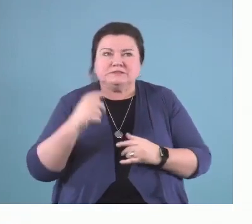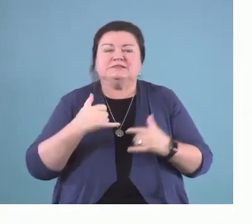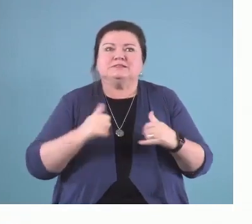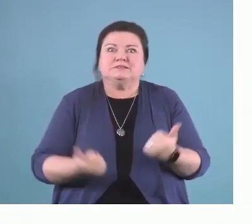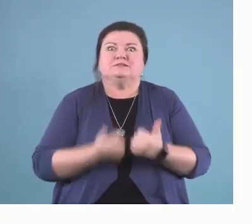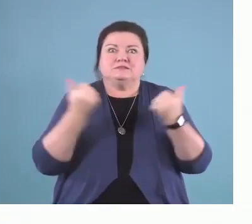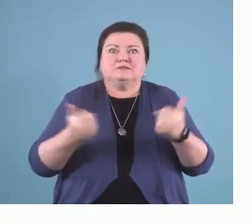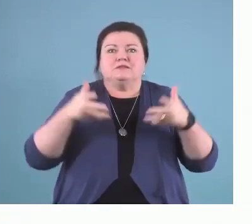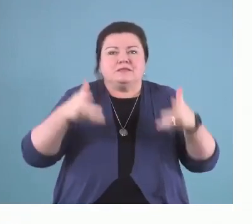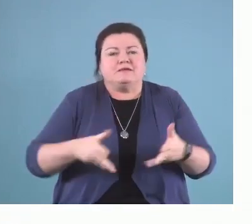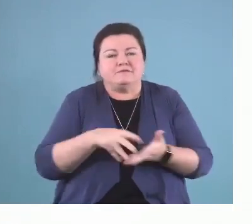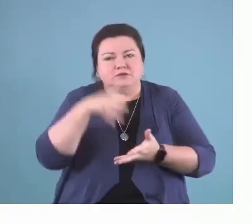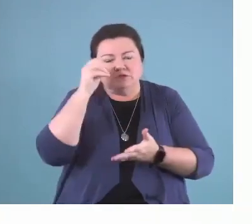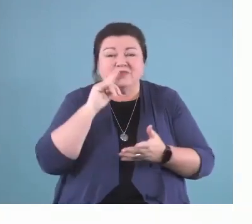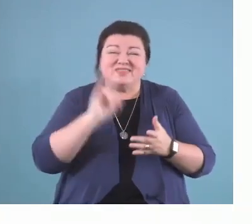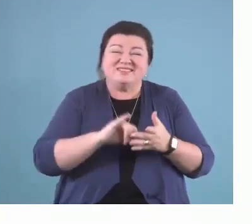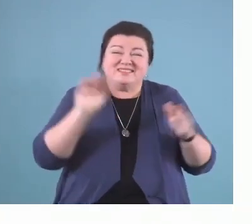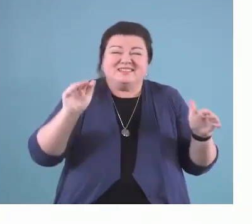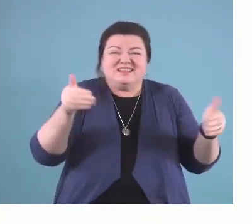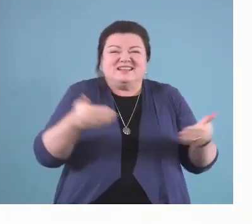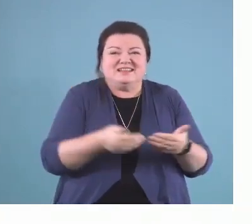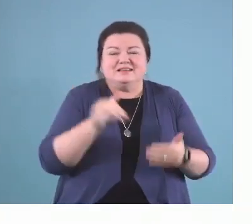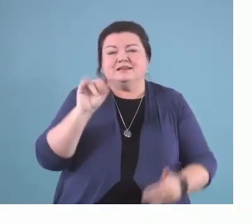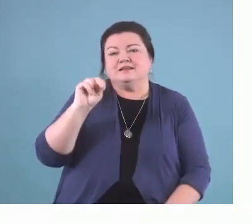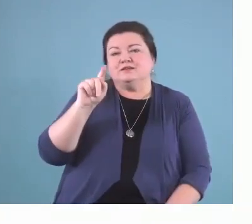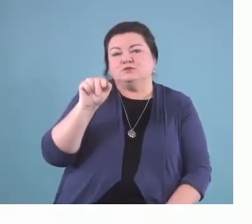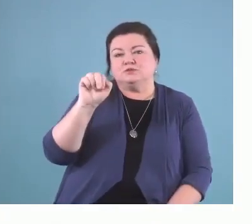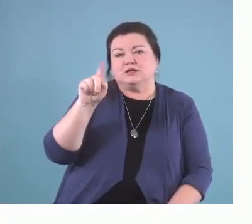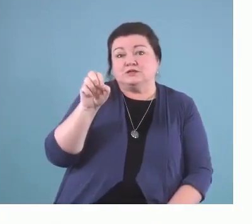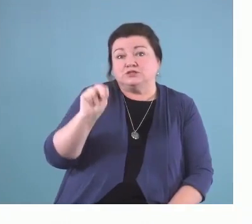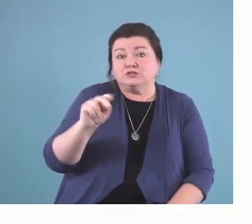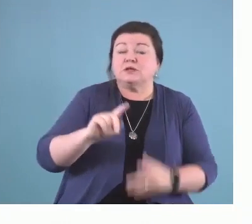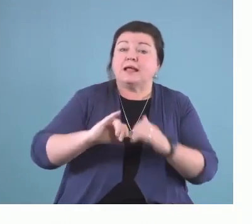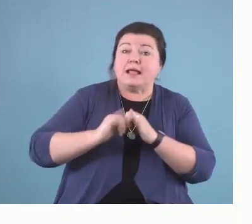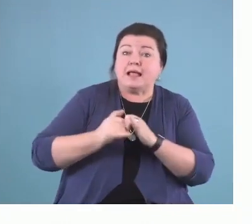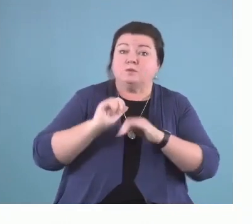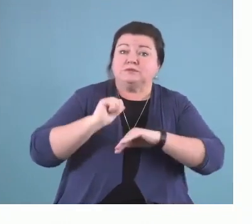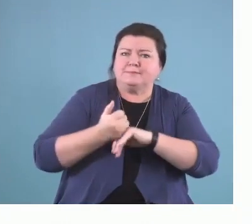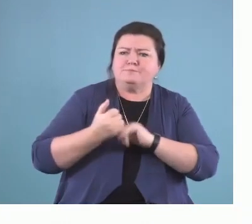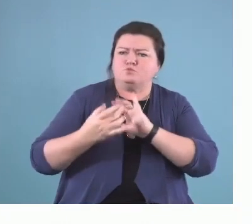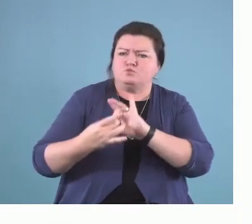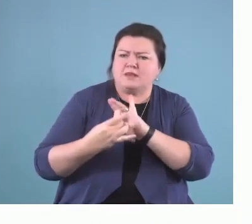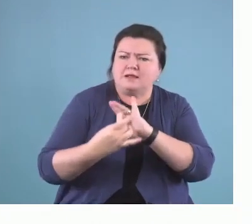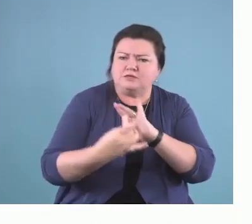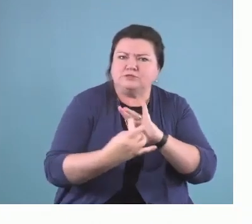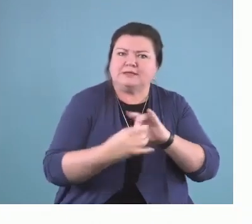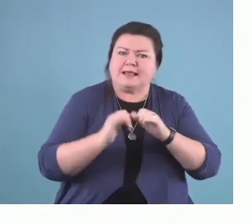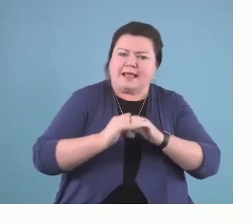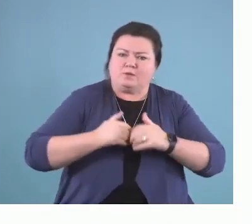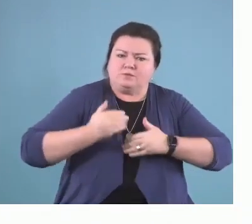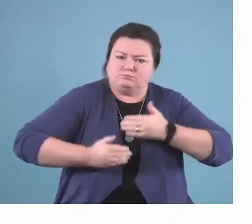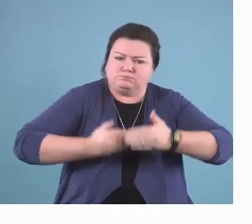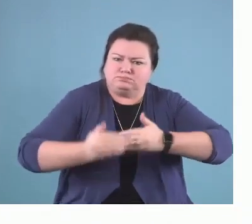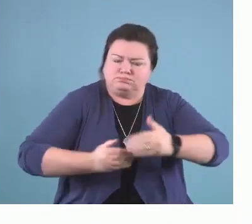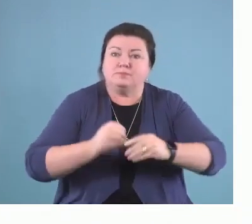introduction to hopefully our relationship building and something that we can continue to work on together. Some of it may be